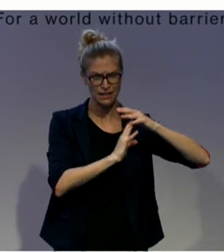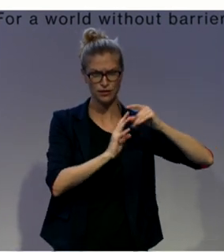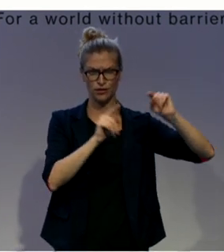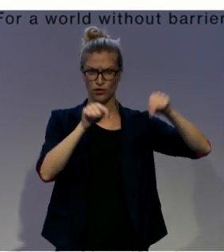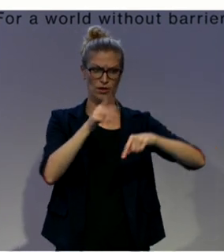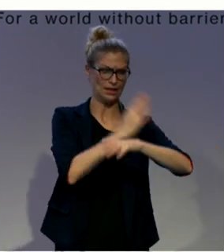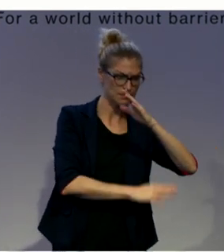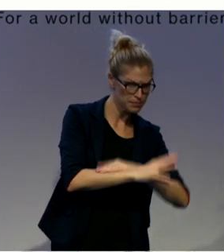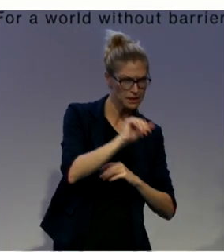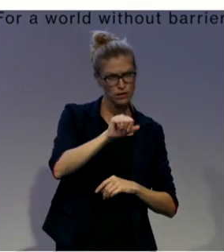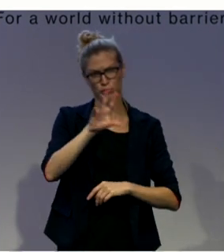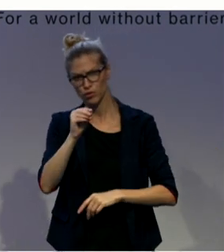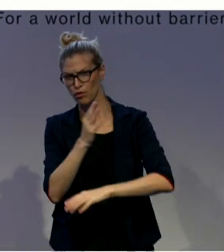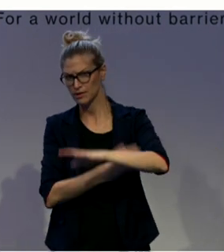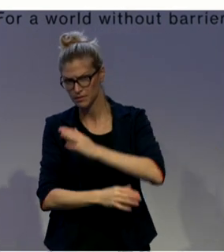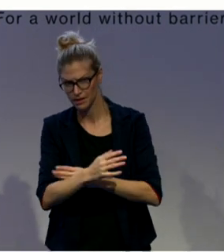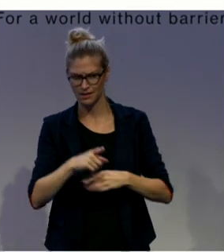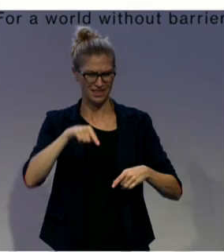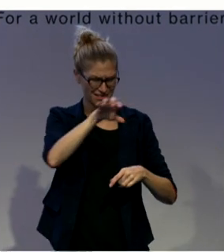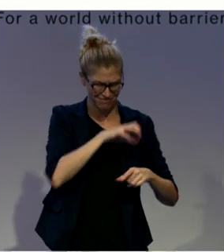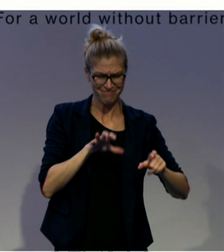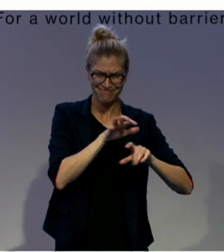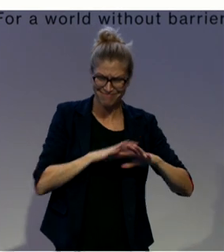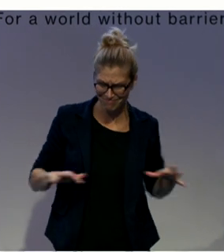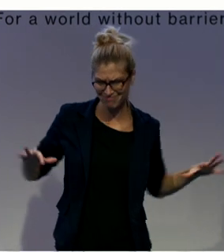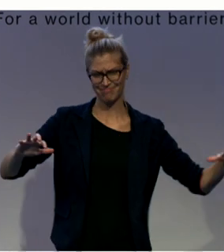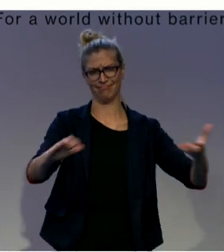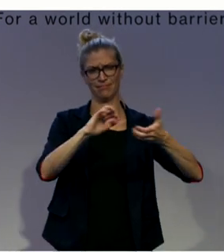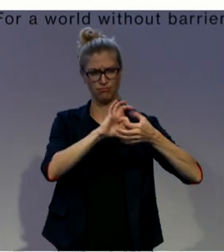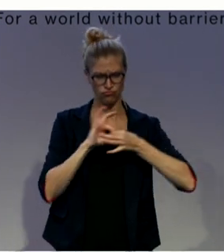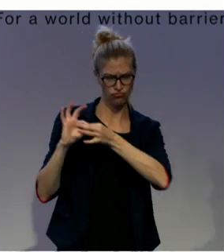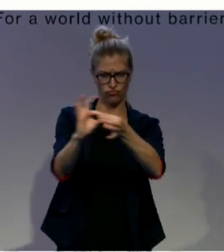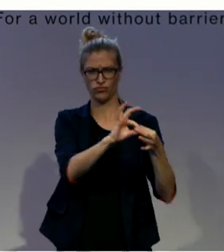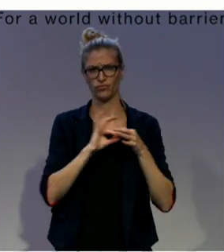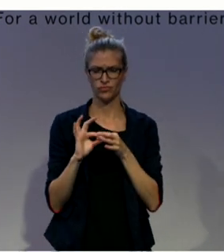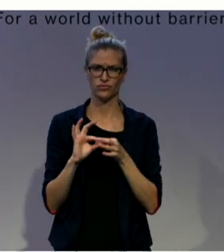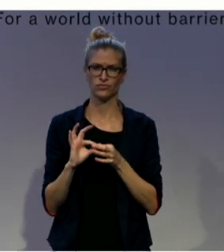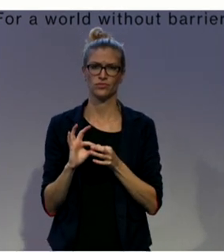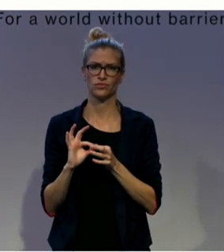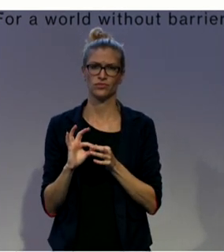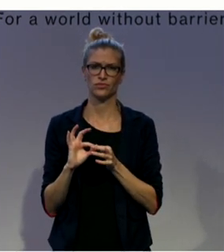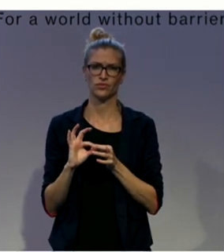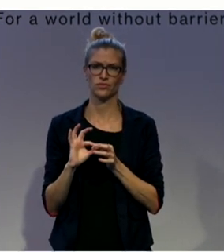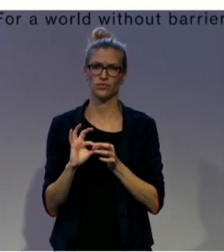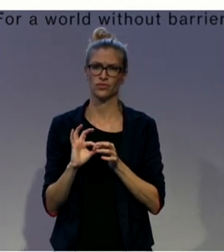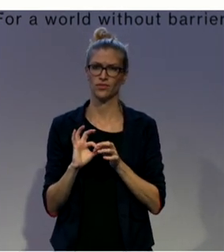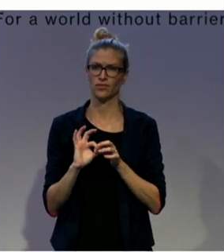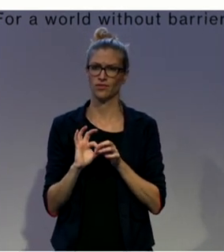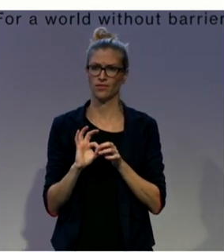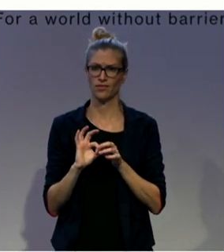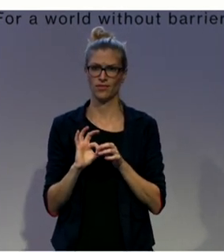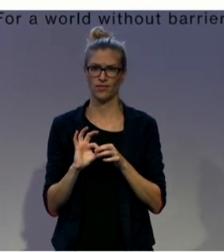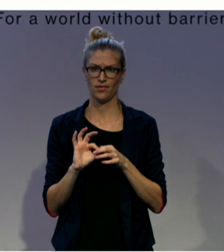The society that likes to split itself is in two sides is always dangerous.